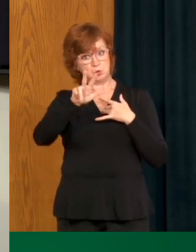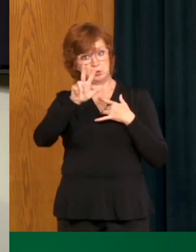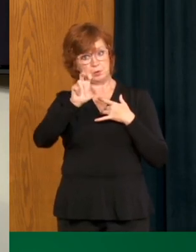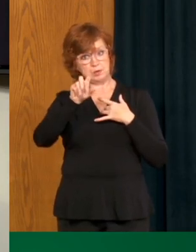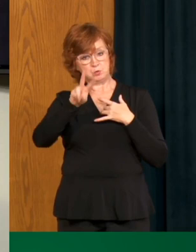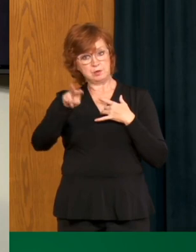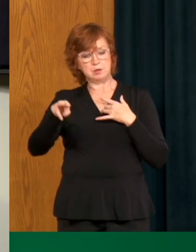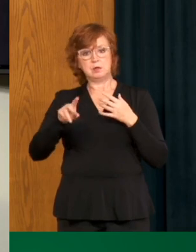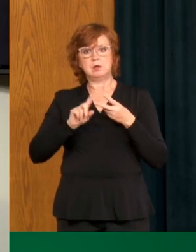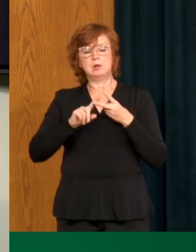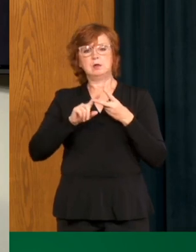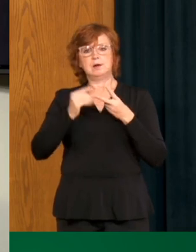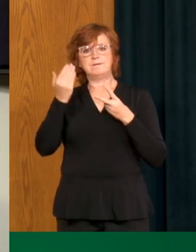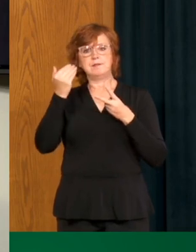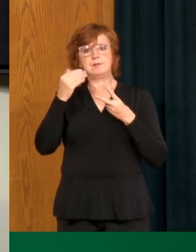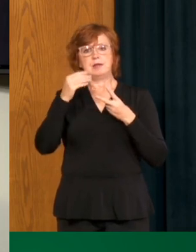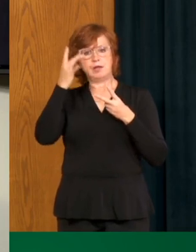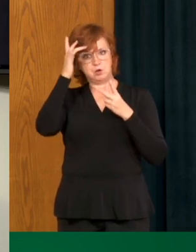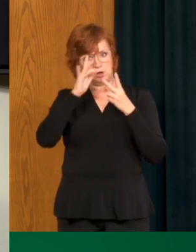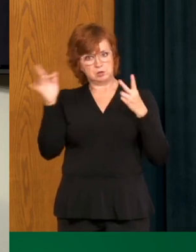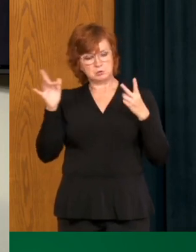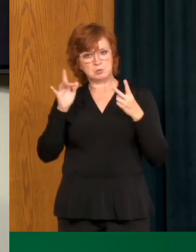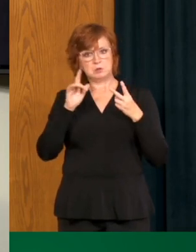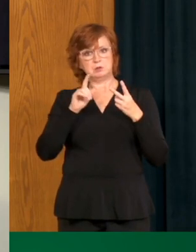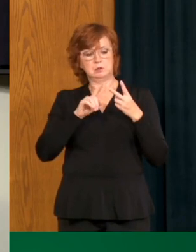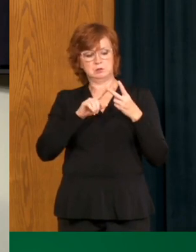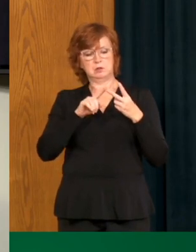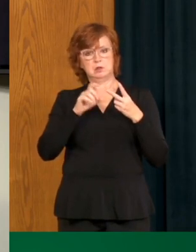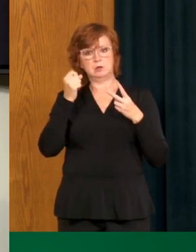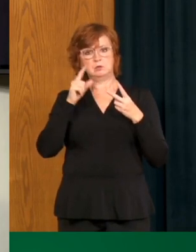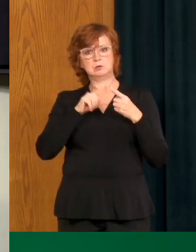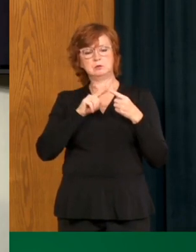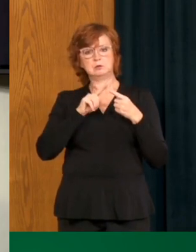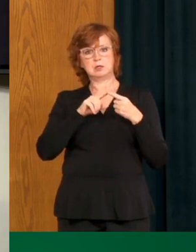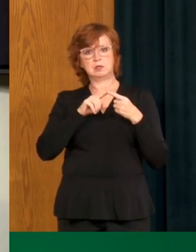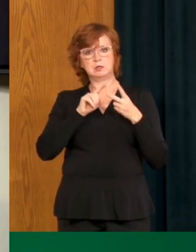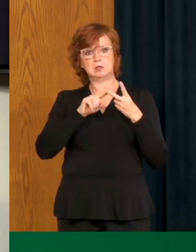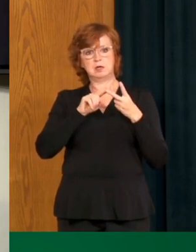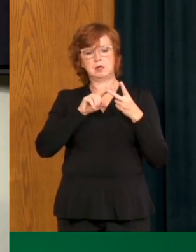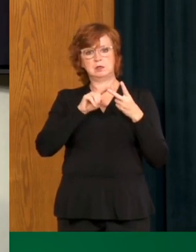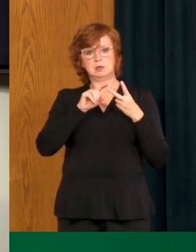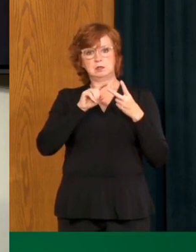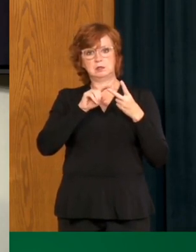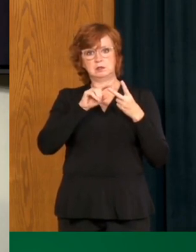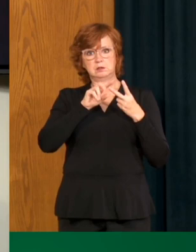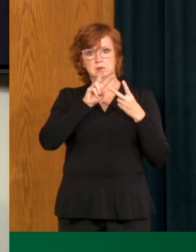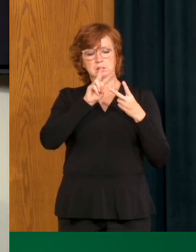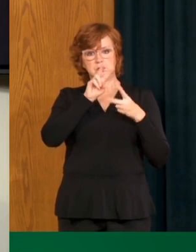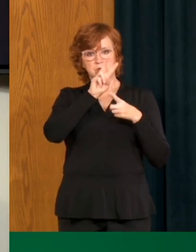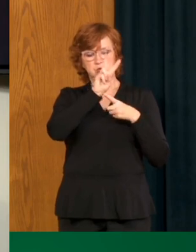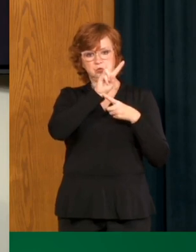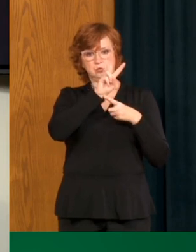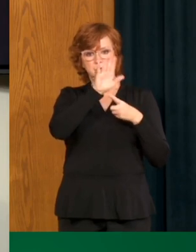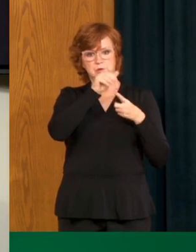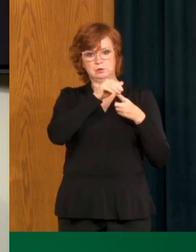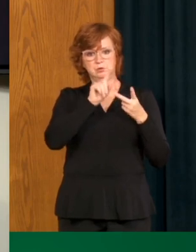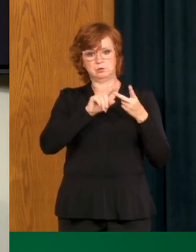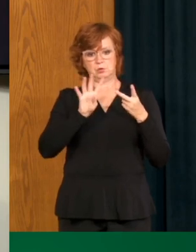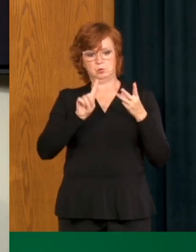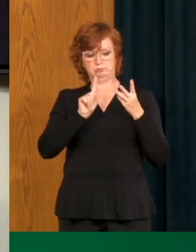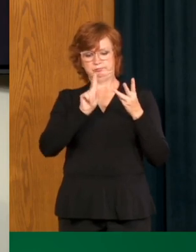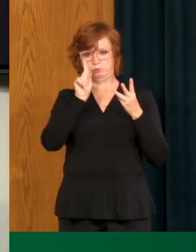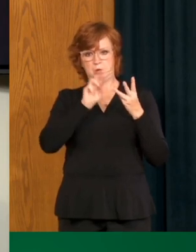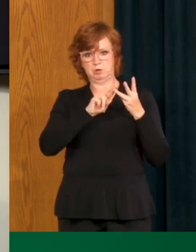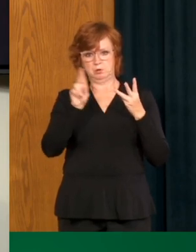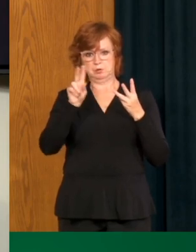15 people are in hospital, 10 in inpatient care, three in Saskatoon, two in the central region, four in the south and one in Regina. And